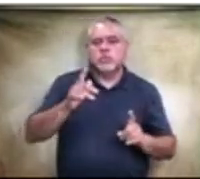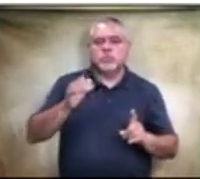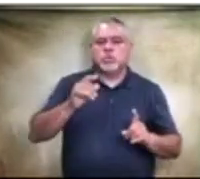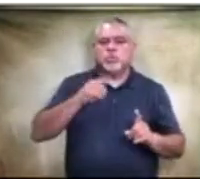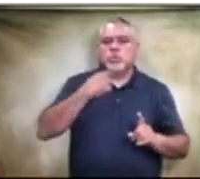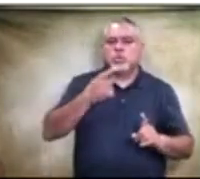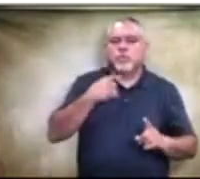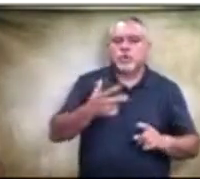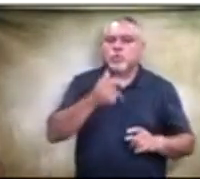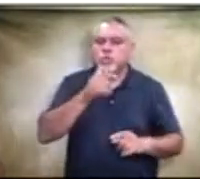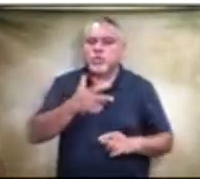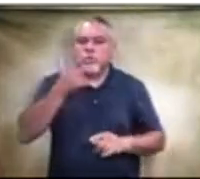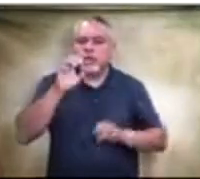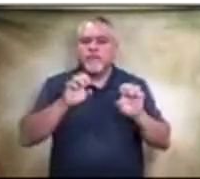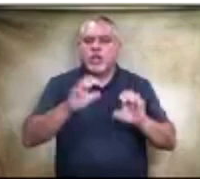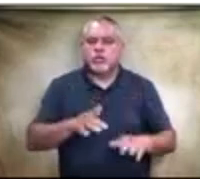evaluators were.